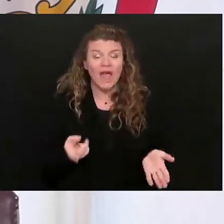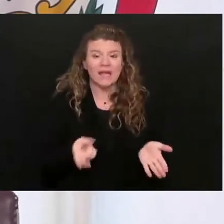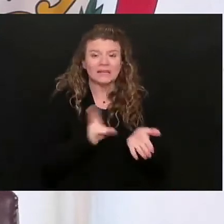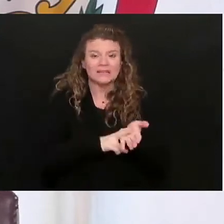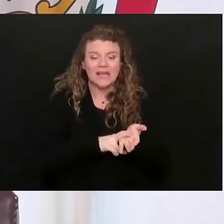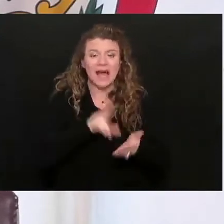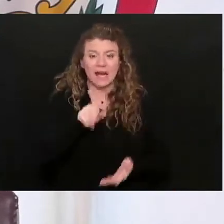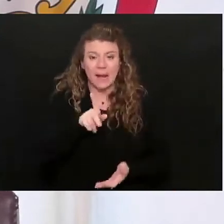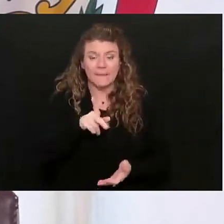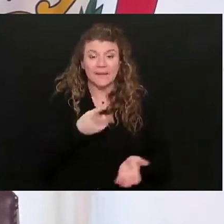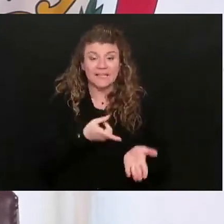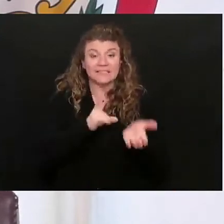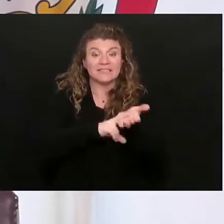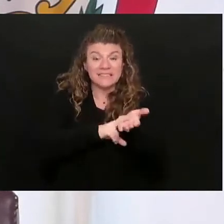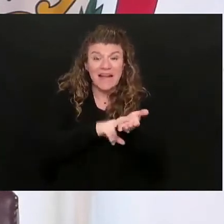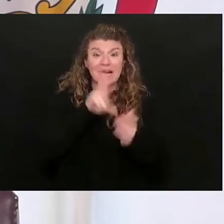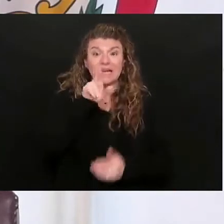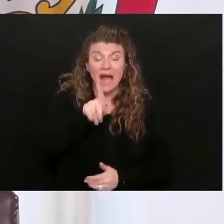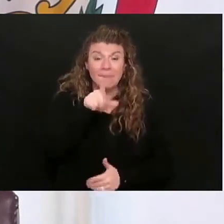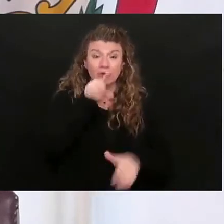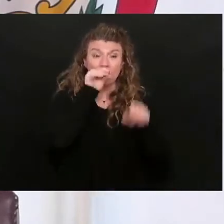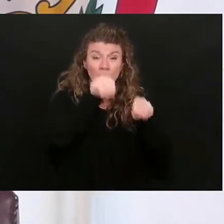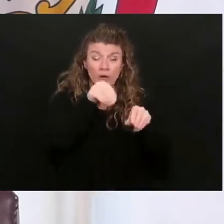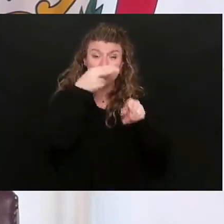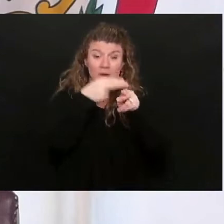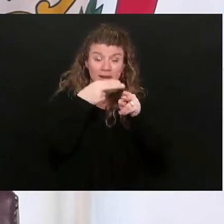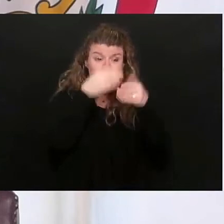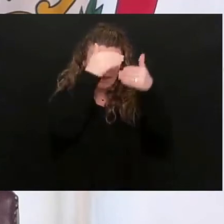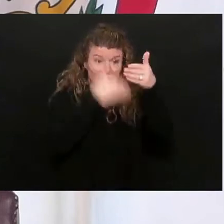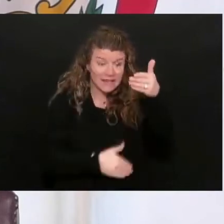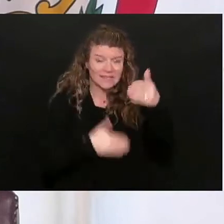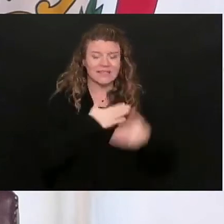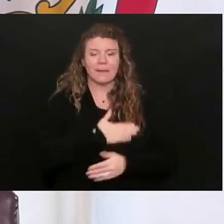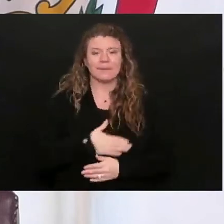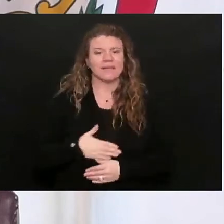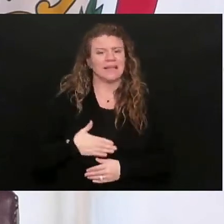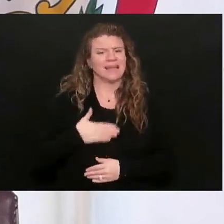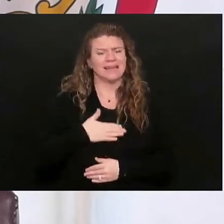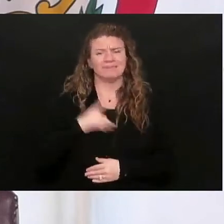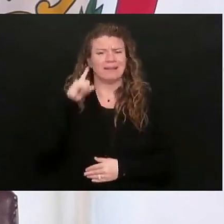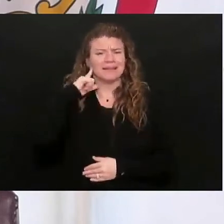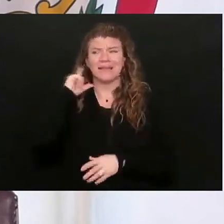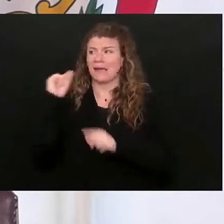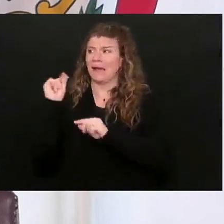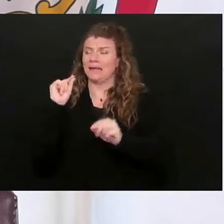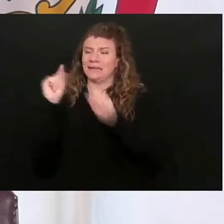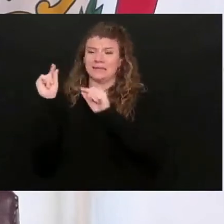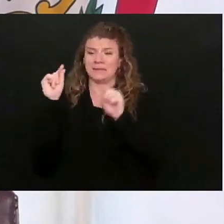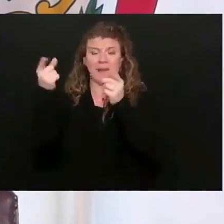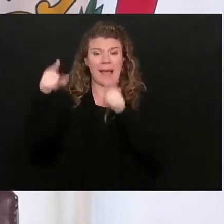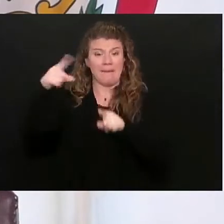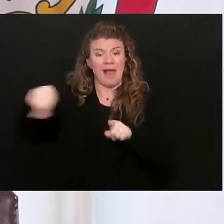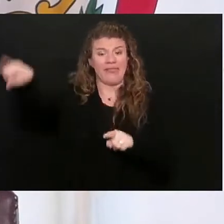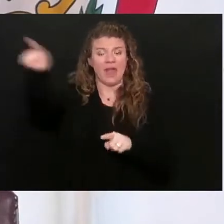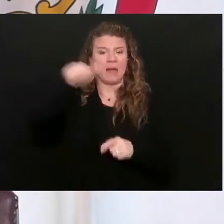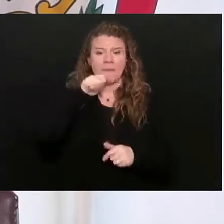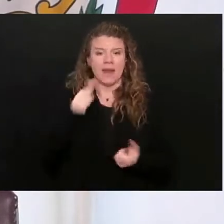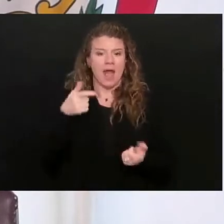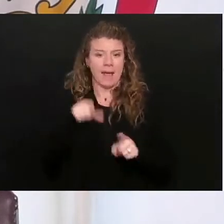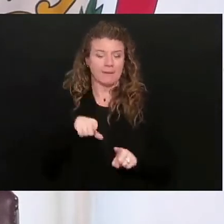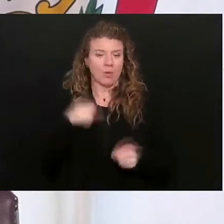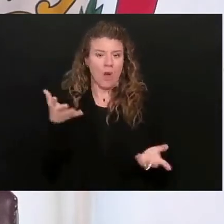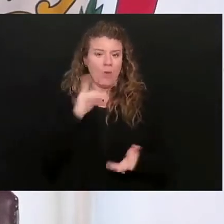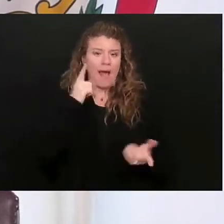where we can get you in the system and we can get you this shot. And please quit listening to this taboos out there about not taking the